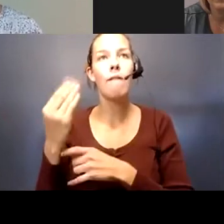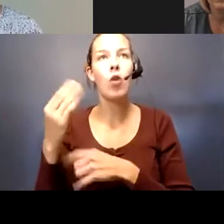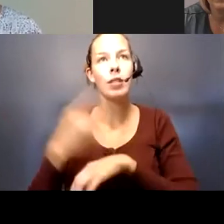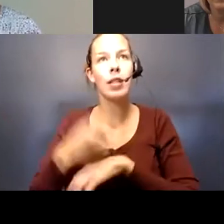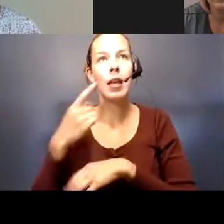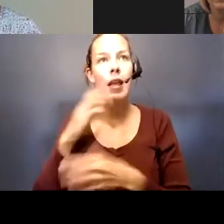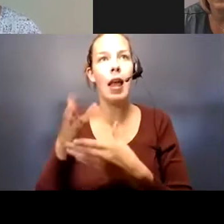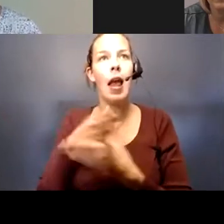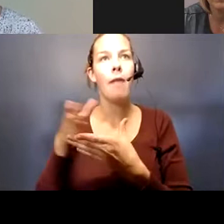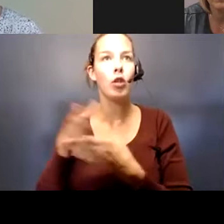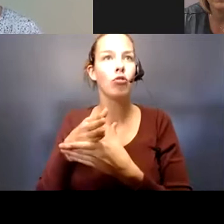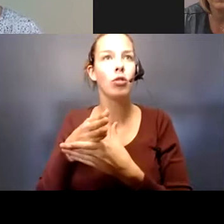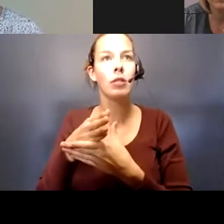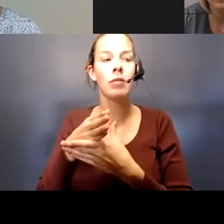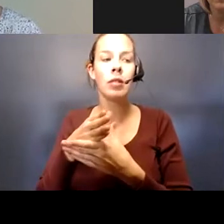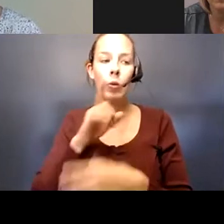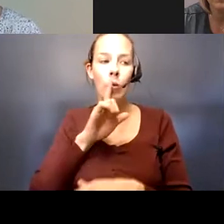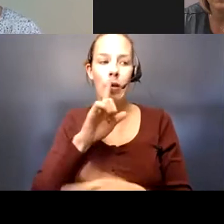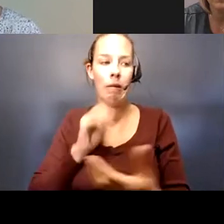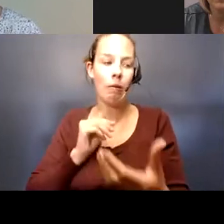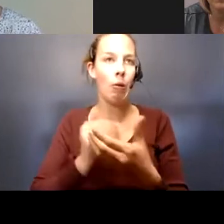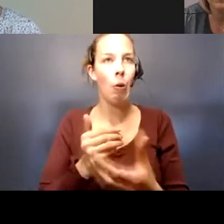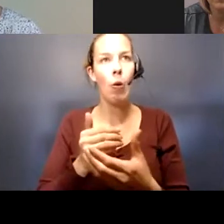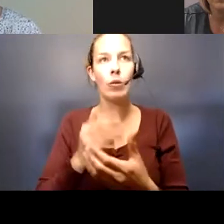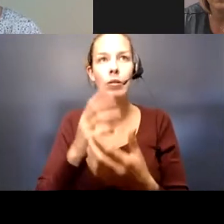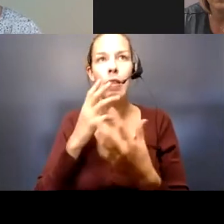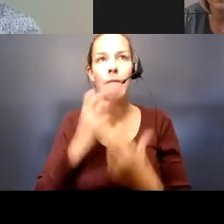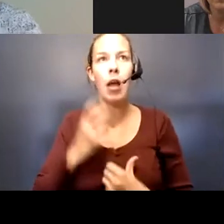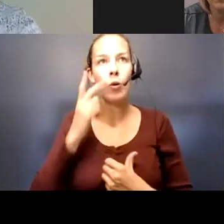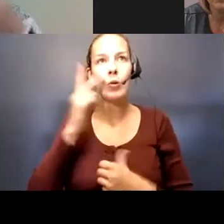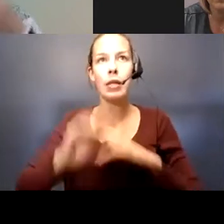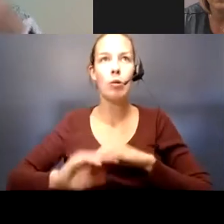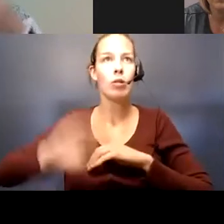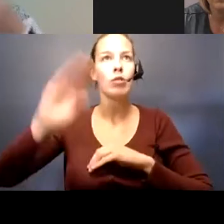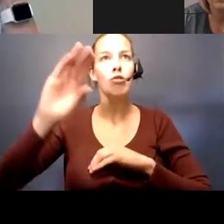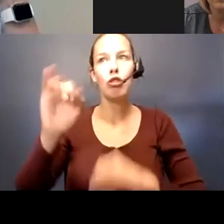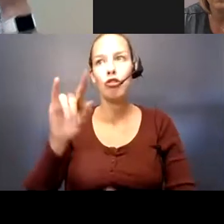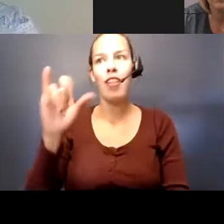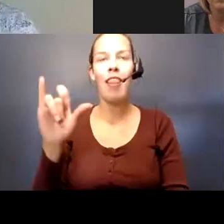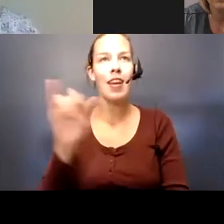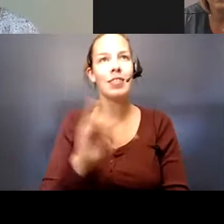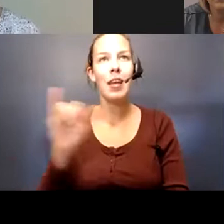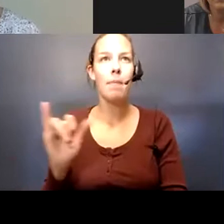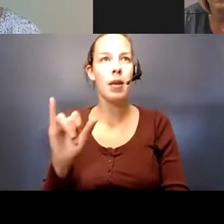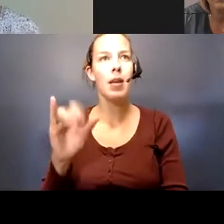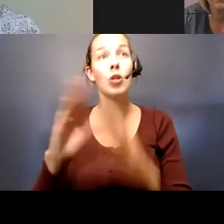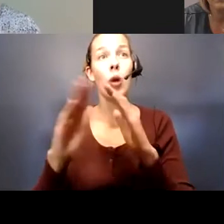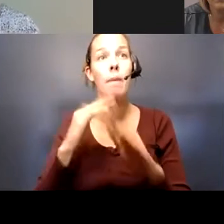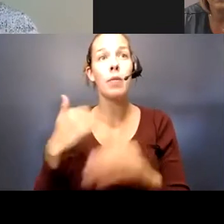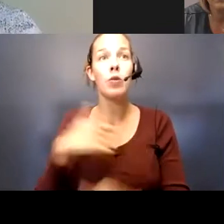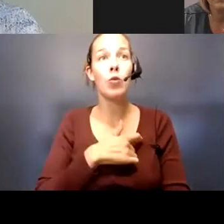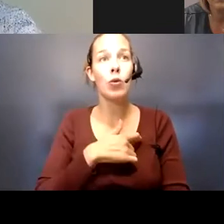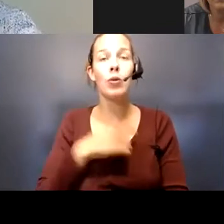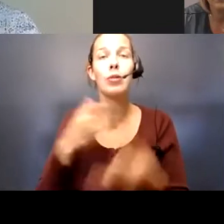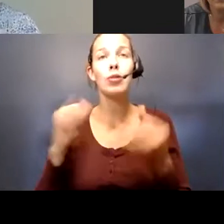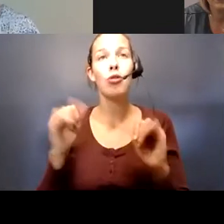cases is getting dangerously close to the value we're seeing in our surge in July. As a community, we're still